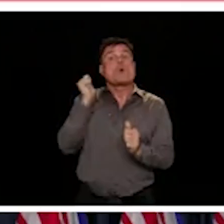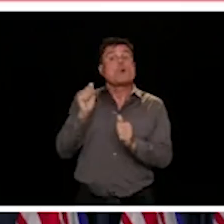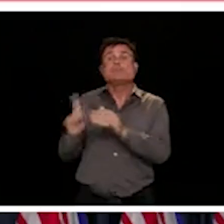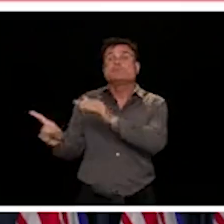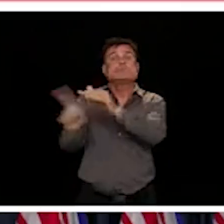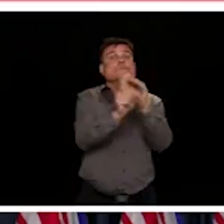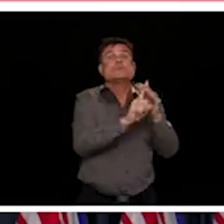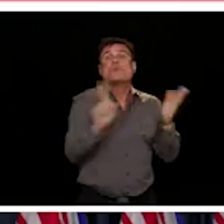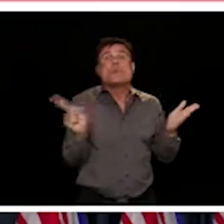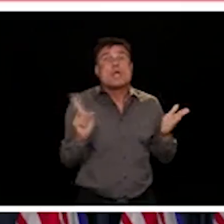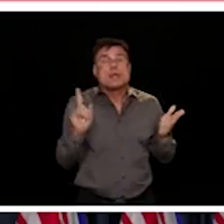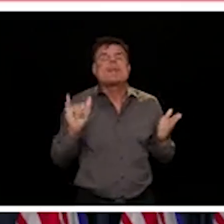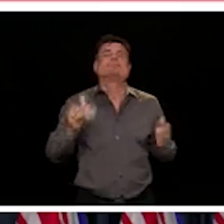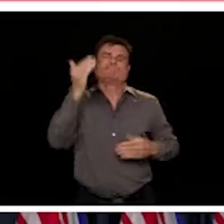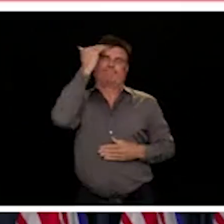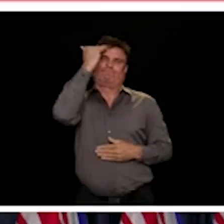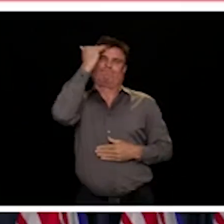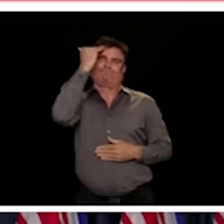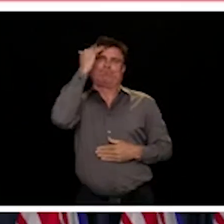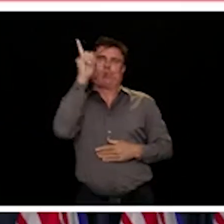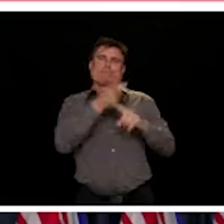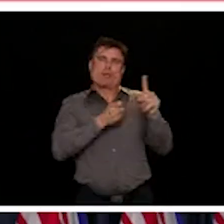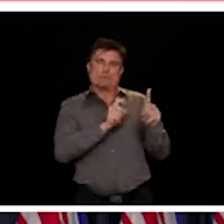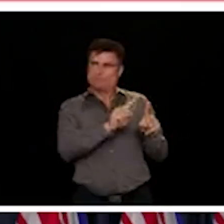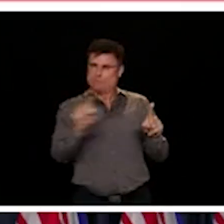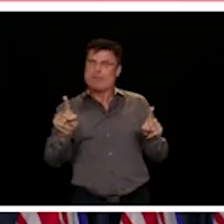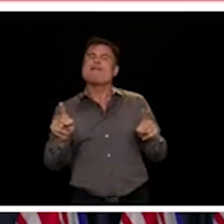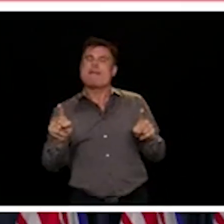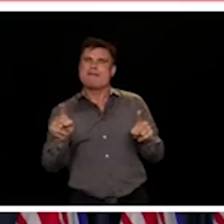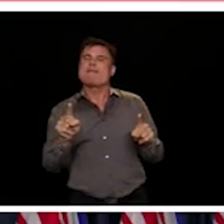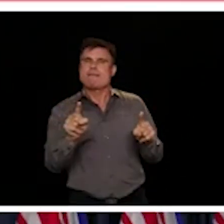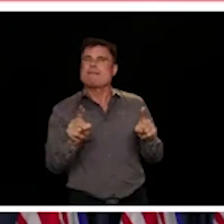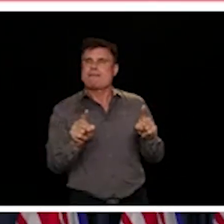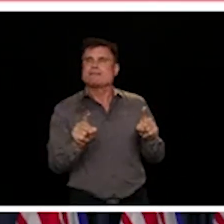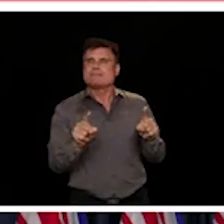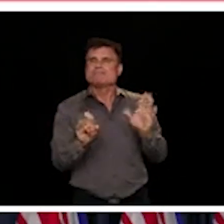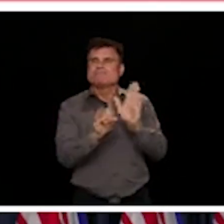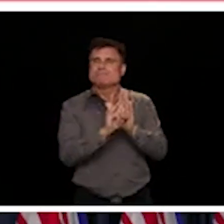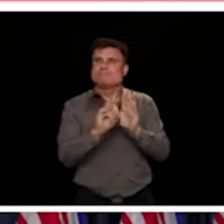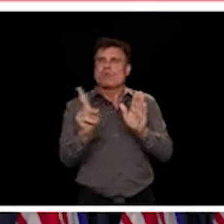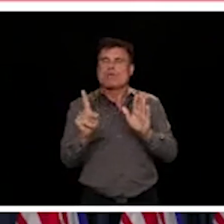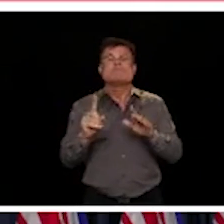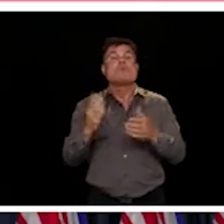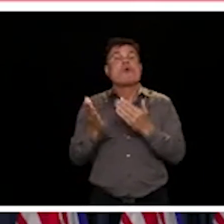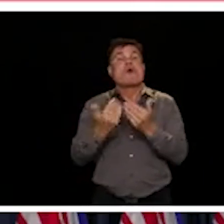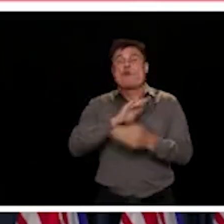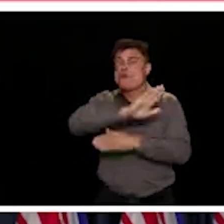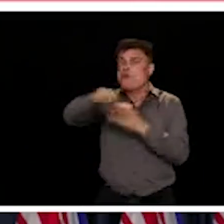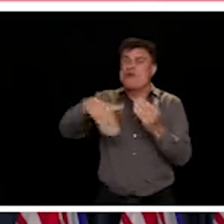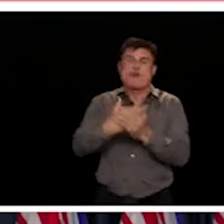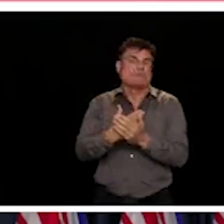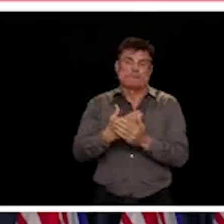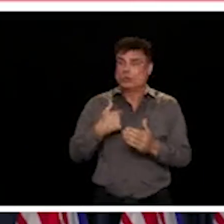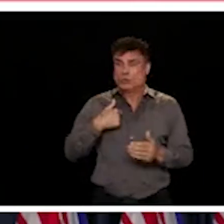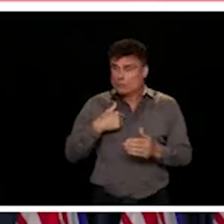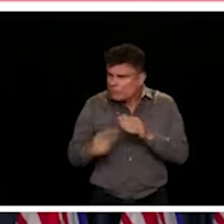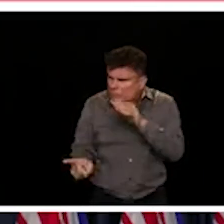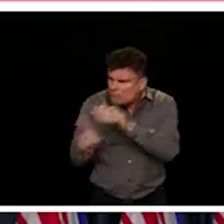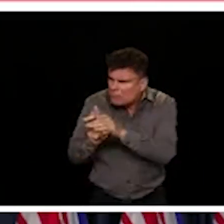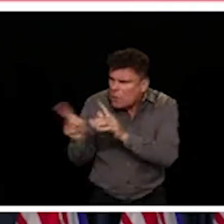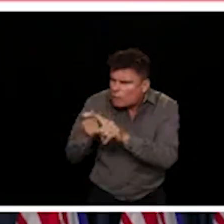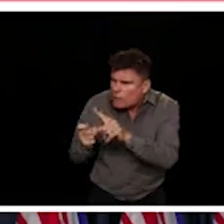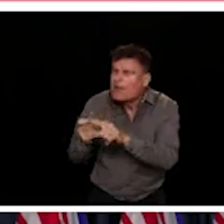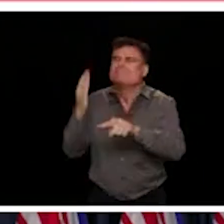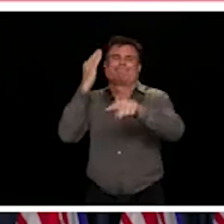particularly in recent days, recent weeks, almost all of our cases have been linked. And we still continue to have